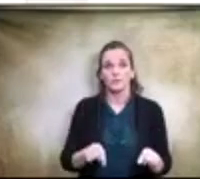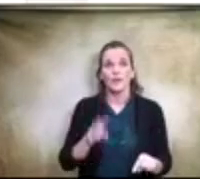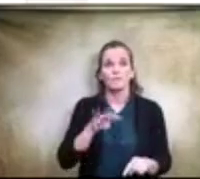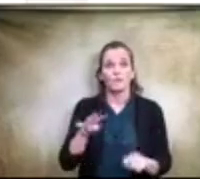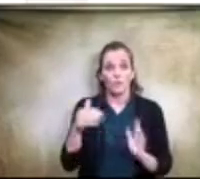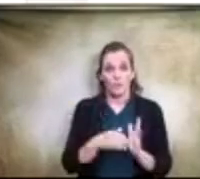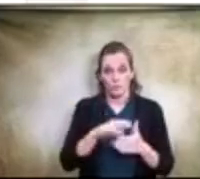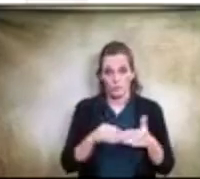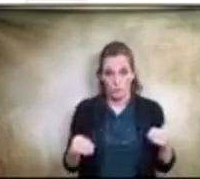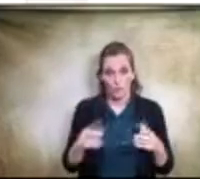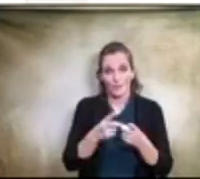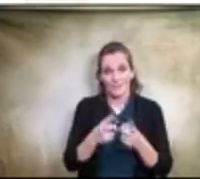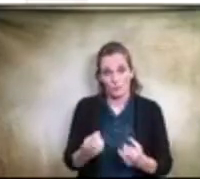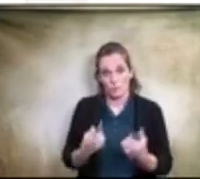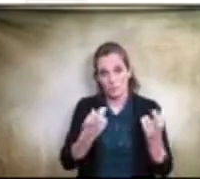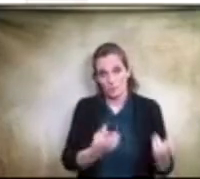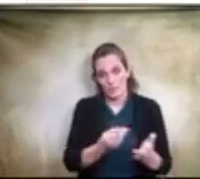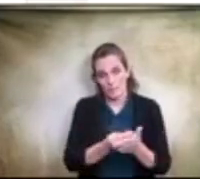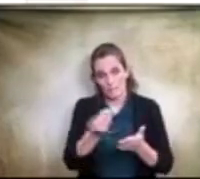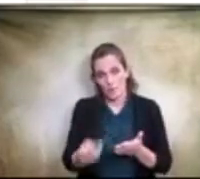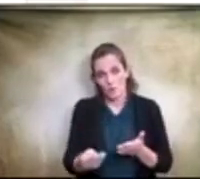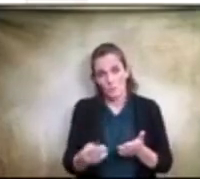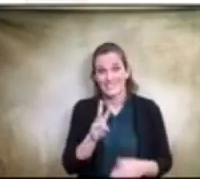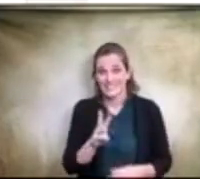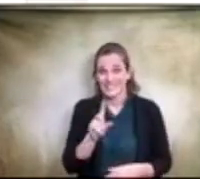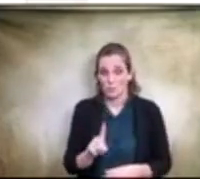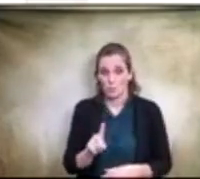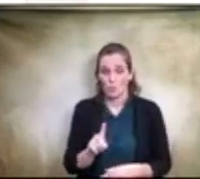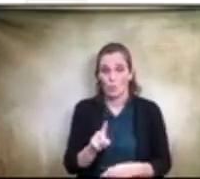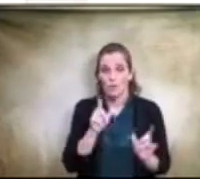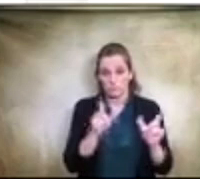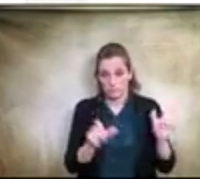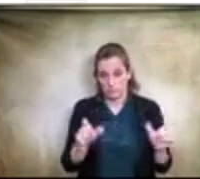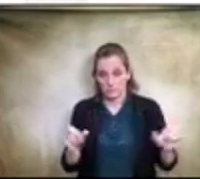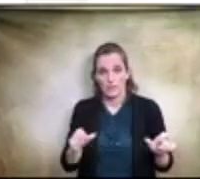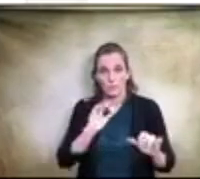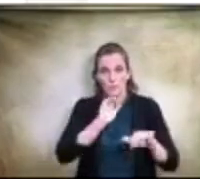is recommending to purchase the 61 items to be placed throughout the district